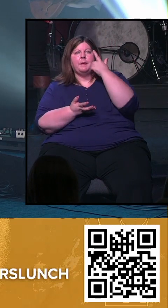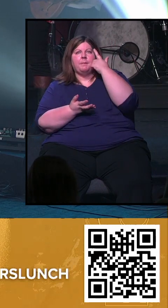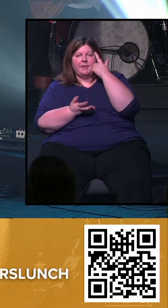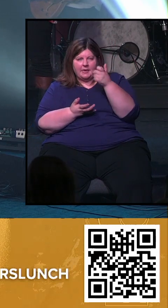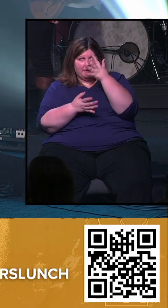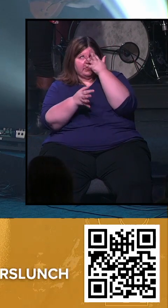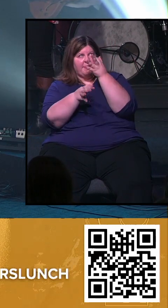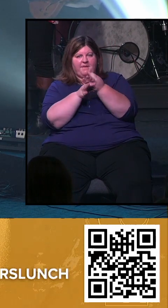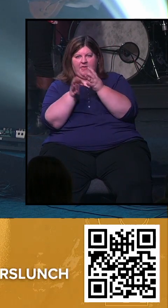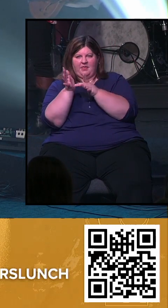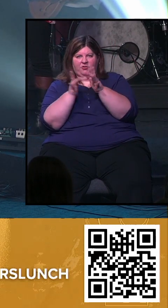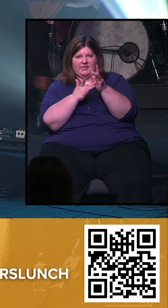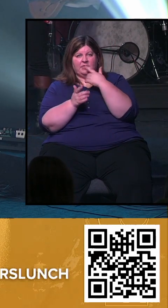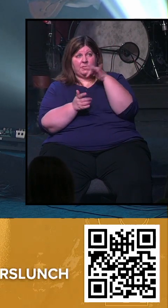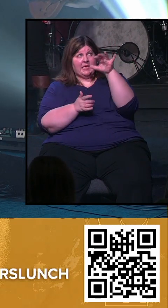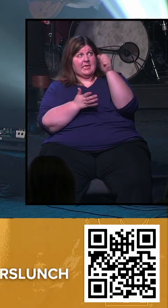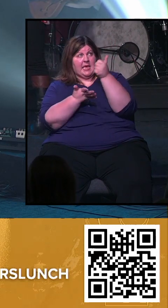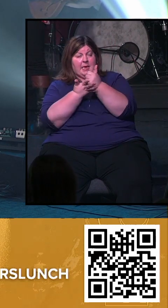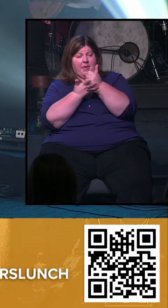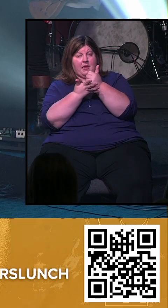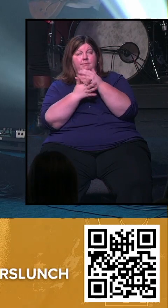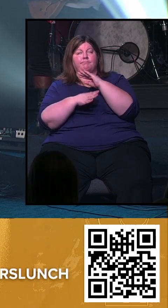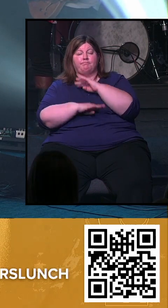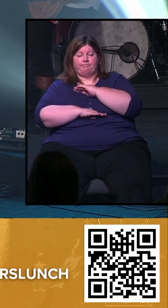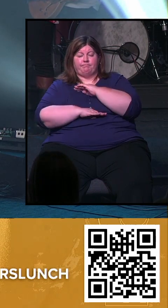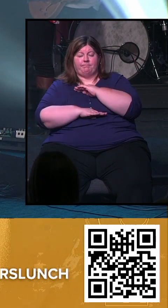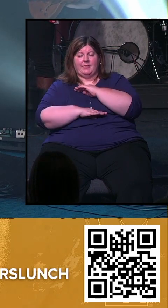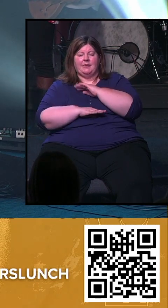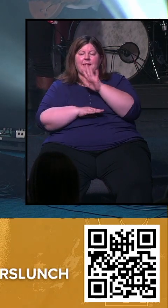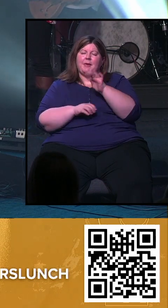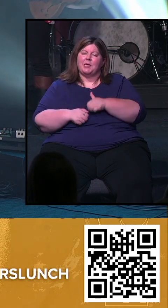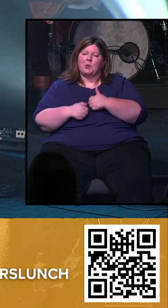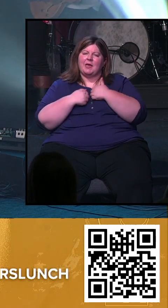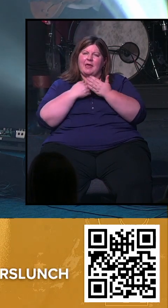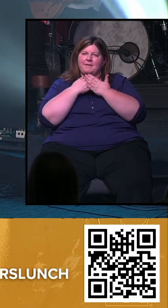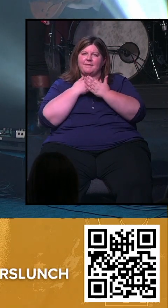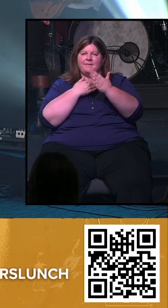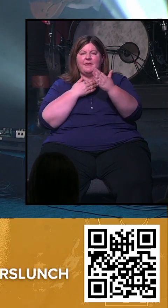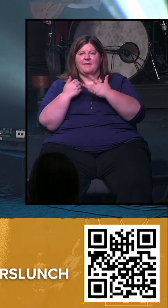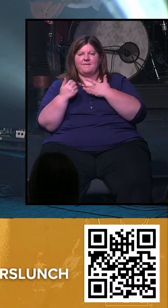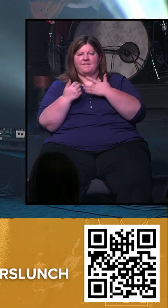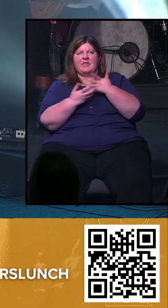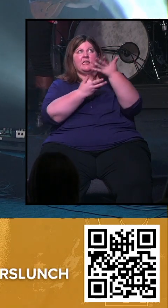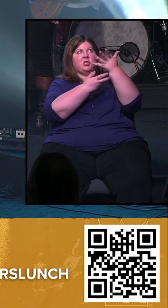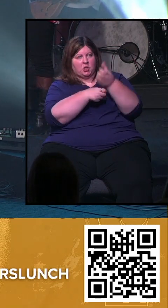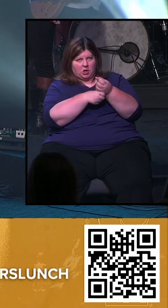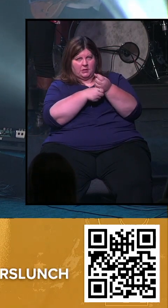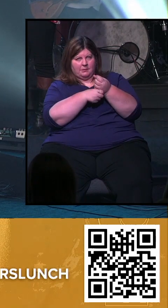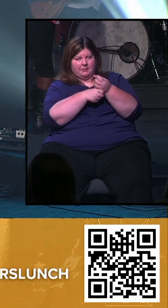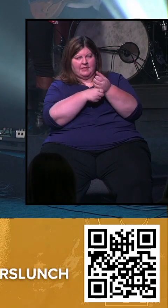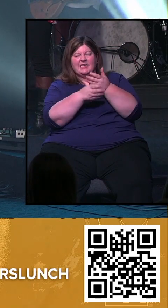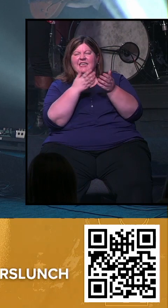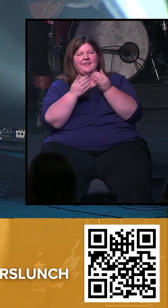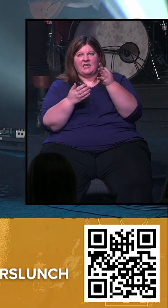your faith and your trust You put in Jesus May you live a life that is certain Even when you don't know the